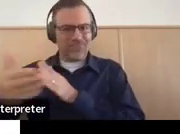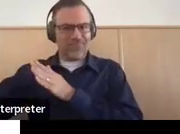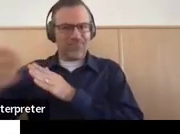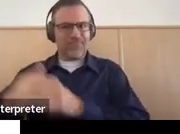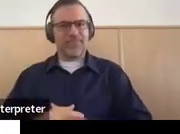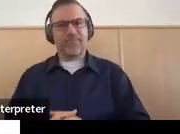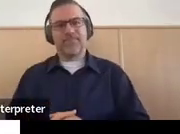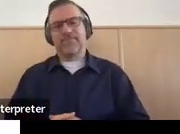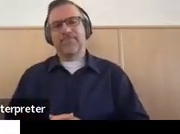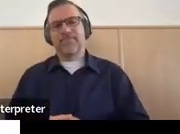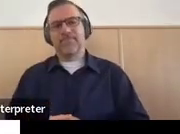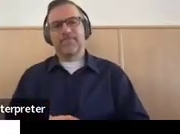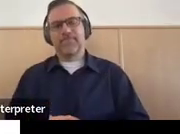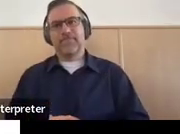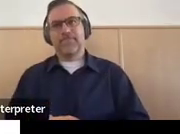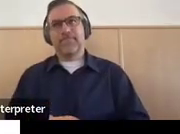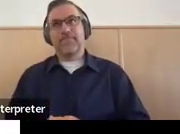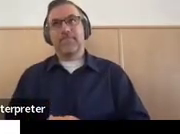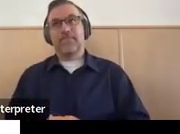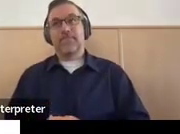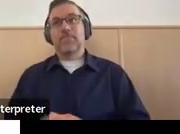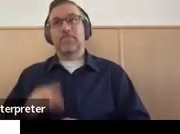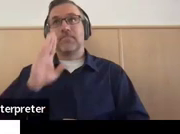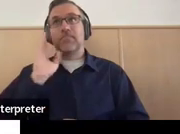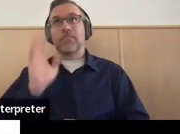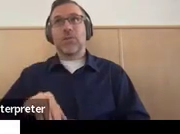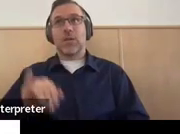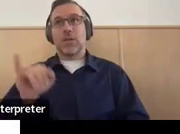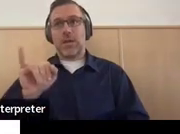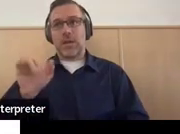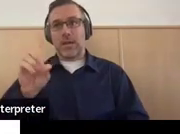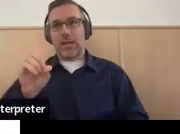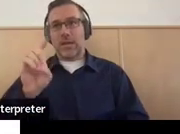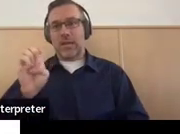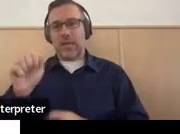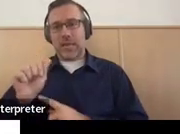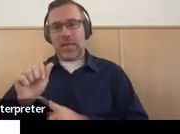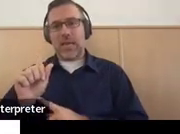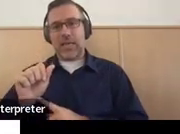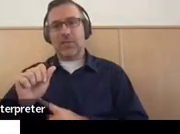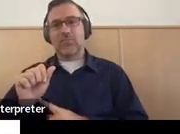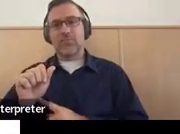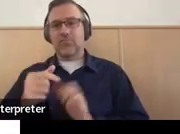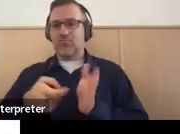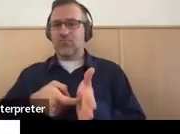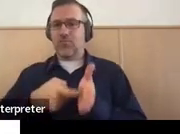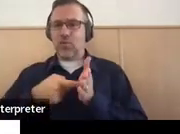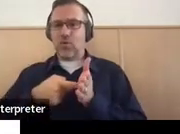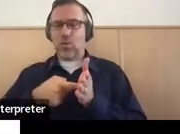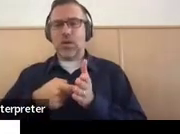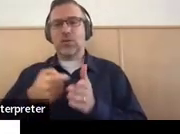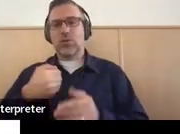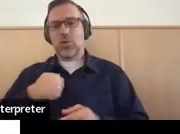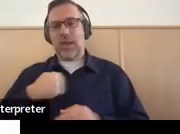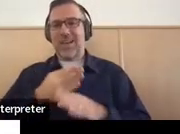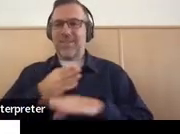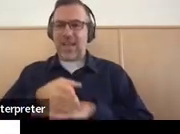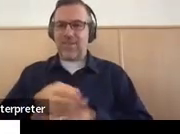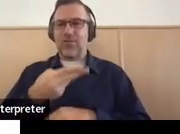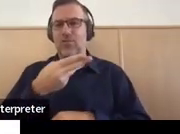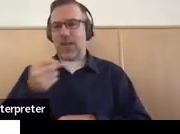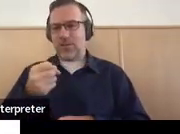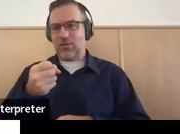So as you know, IDEA says that the child needs the post-secondary transition plan at age 16.